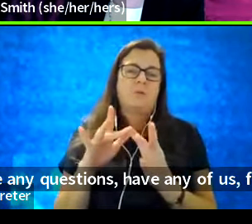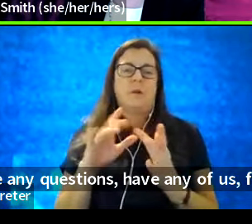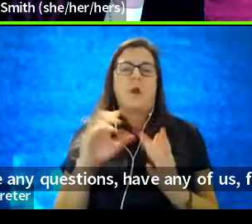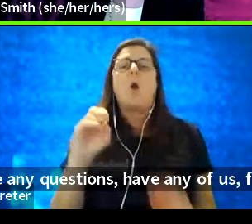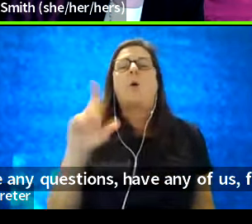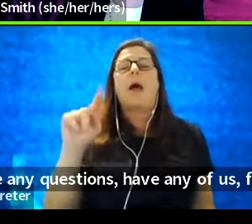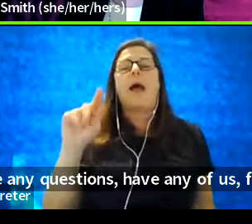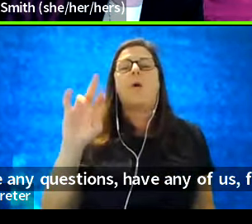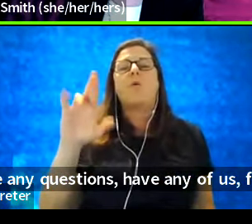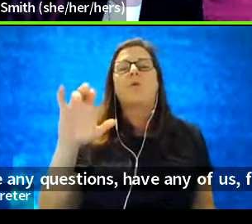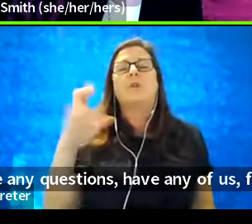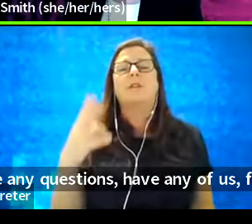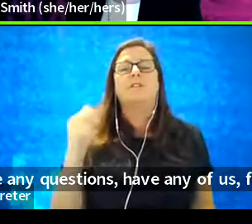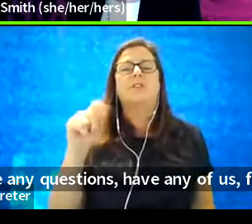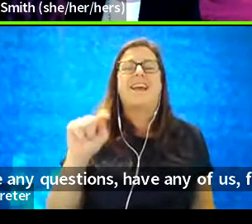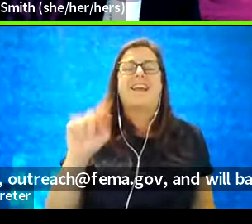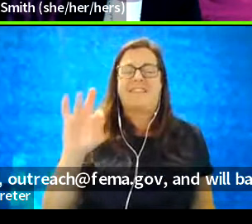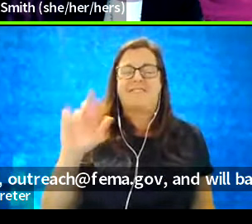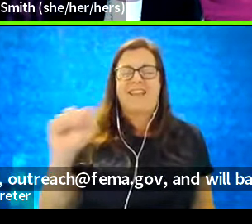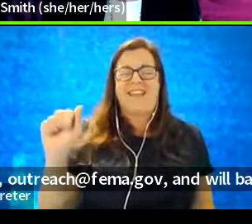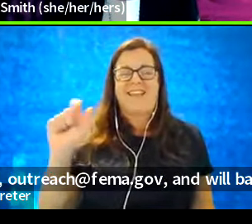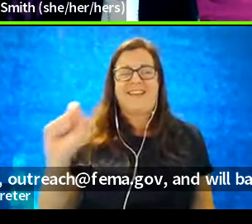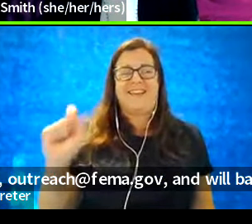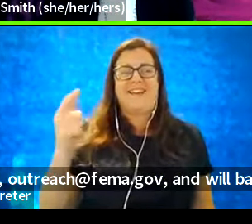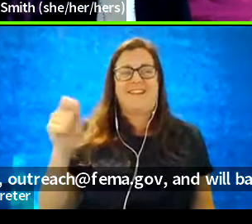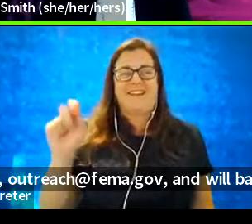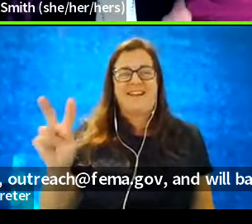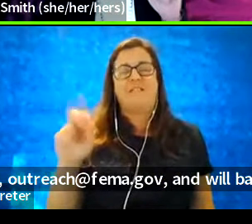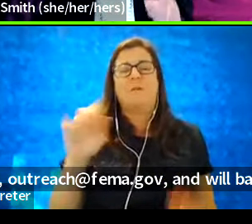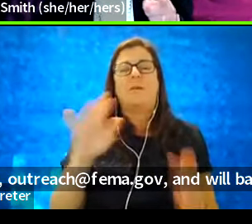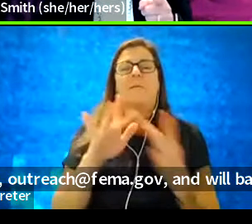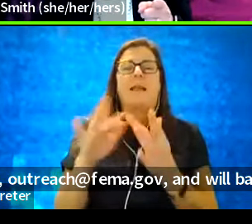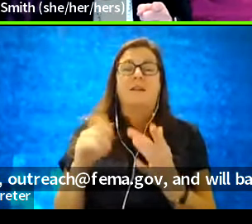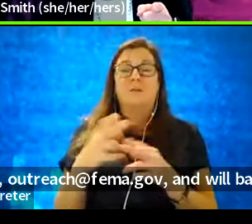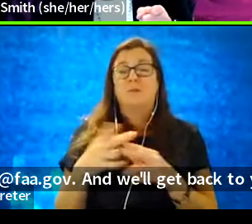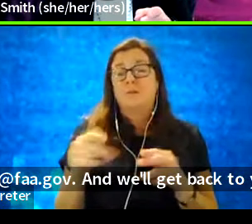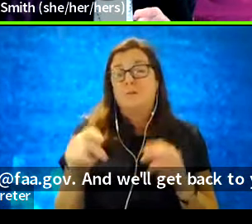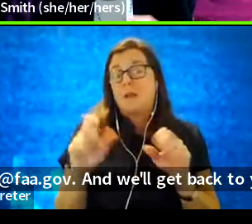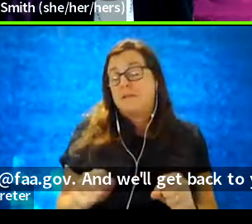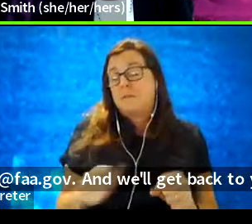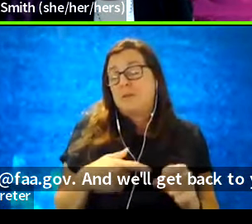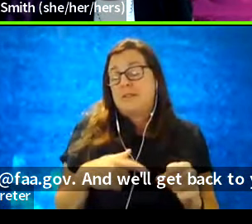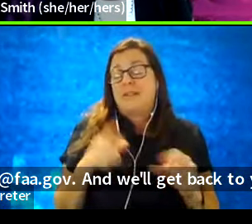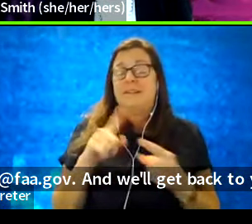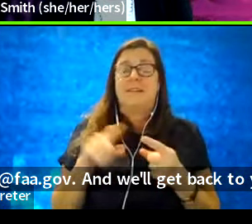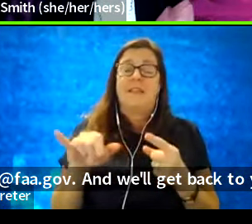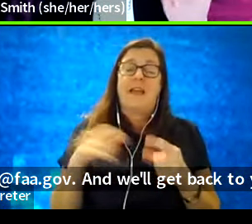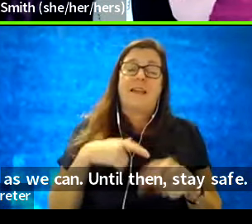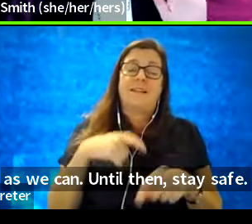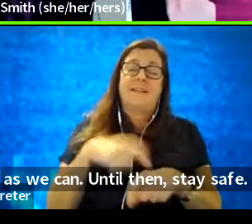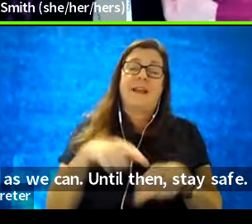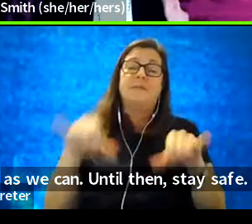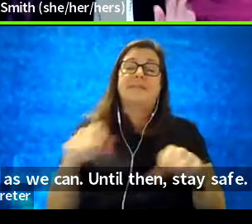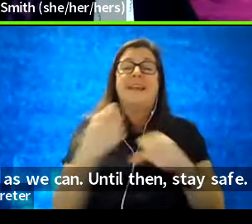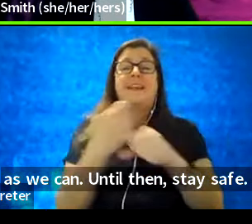faa.gov, and we'll get back to you as soon as we can. Until then, stay safe. Bye.